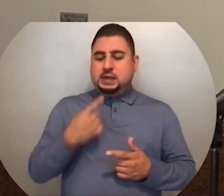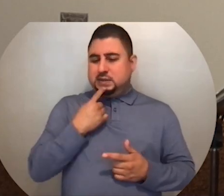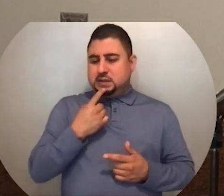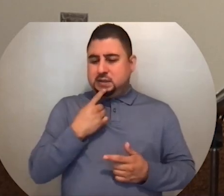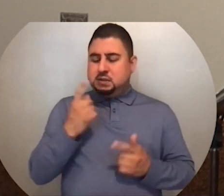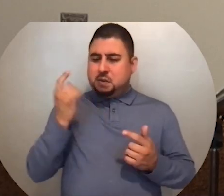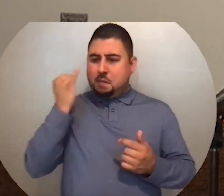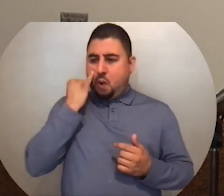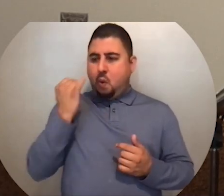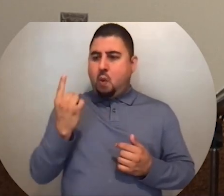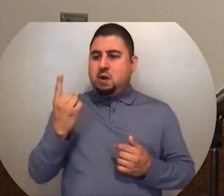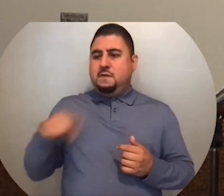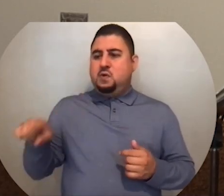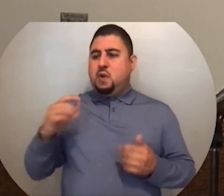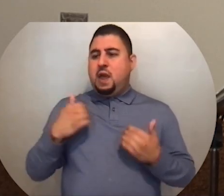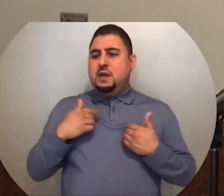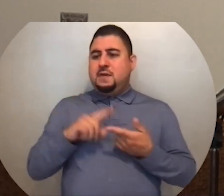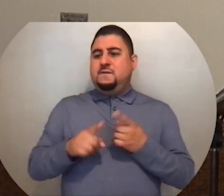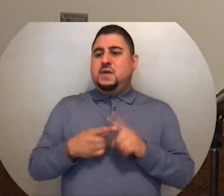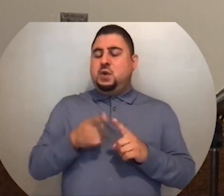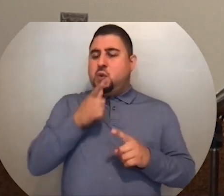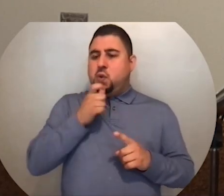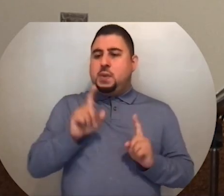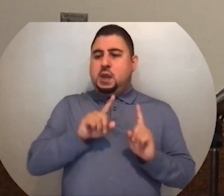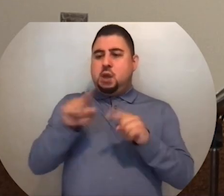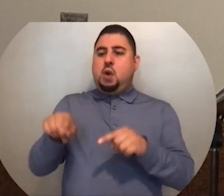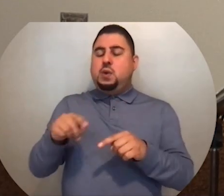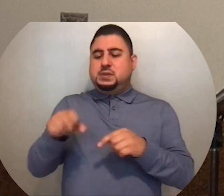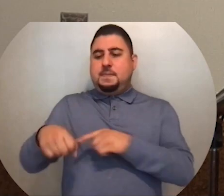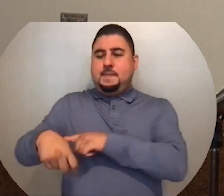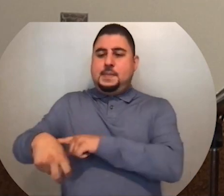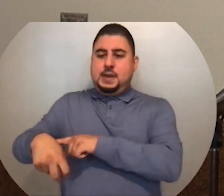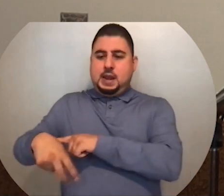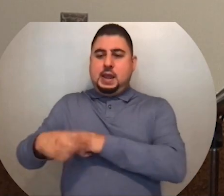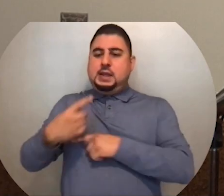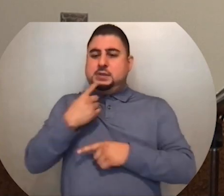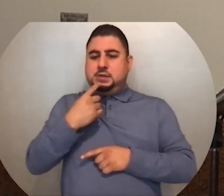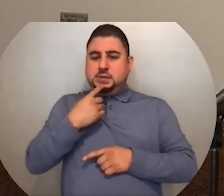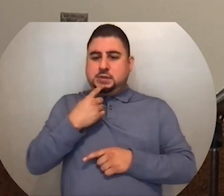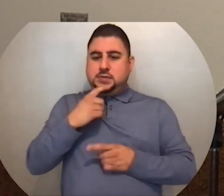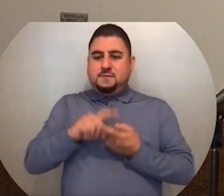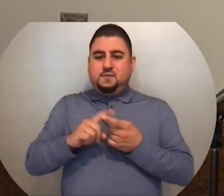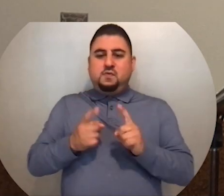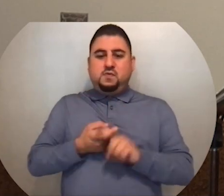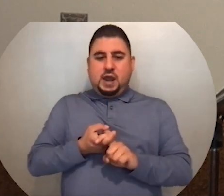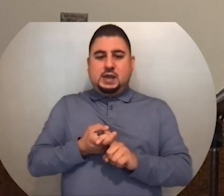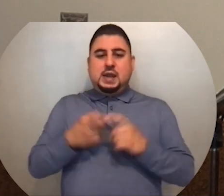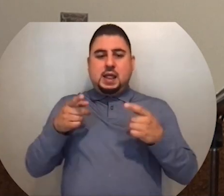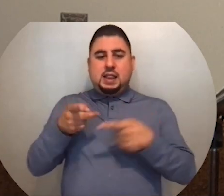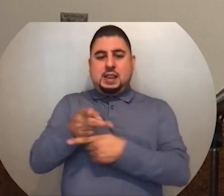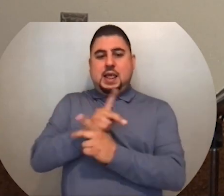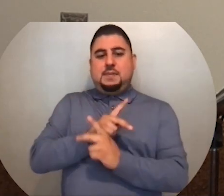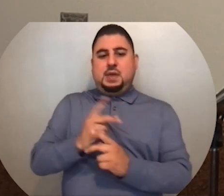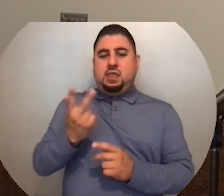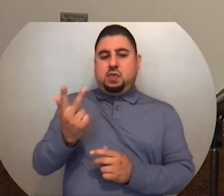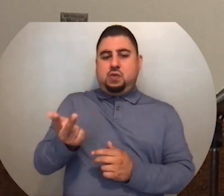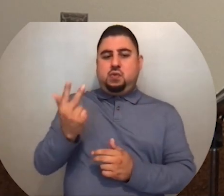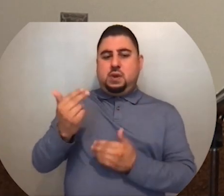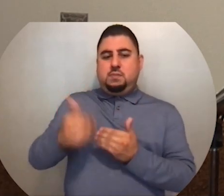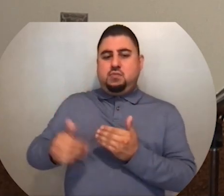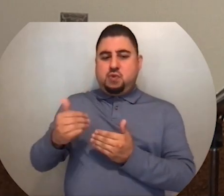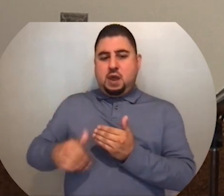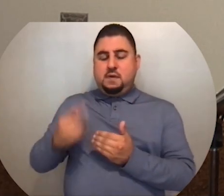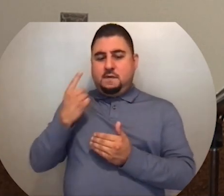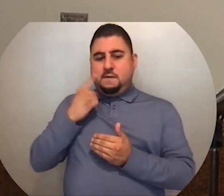Suppose one of you has a friend to whom he goes at midnight and says, Friend, lend me three loaves of